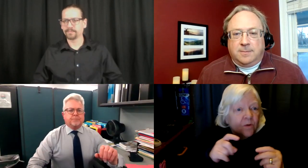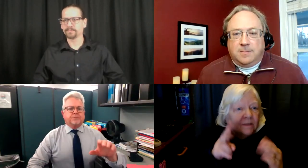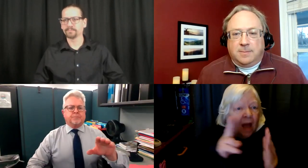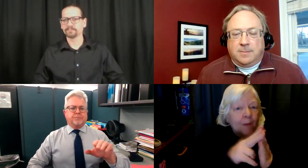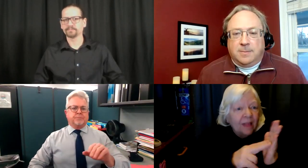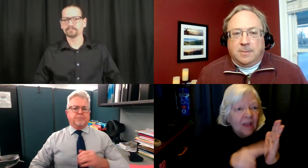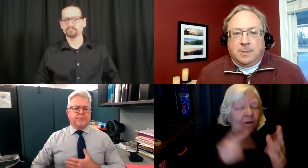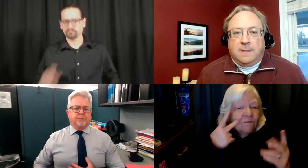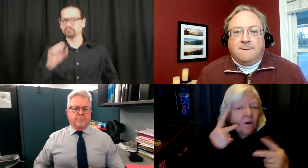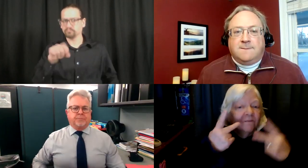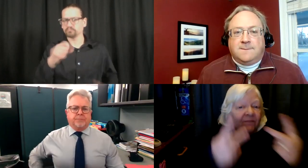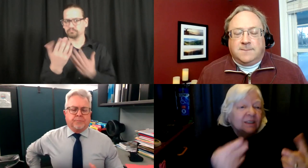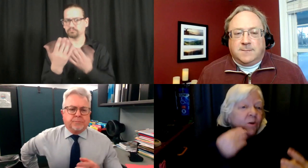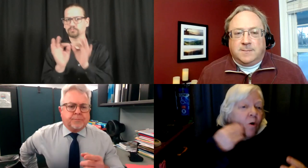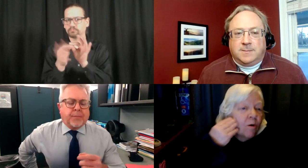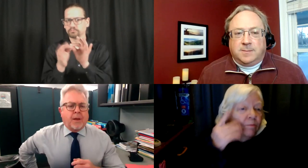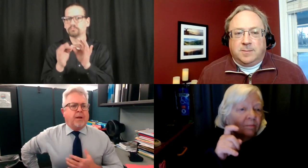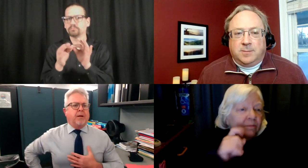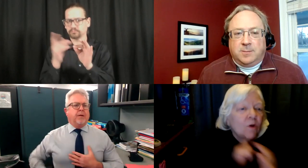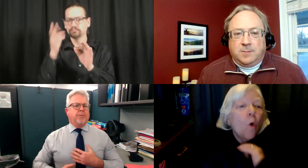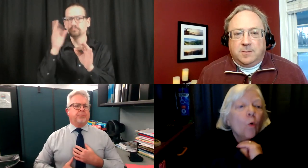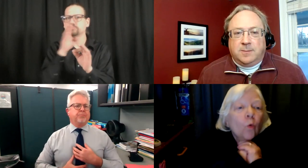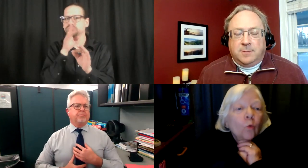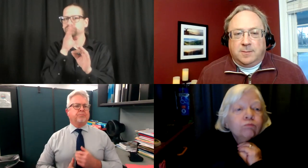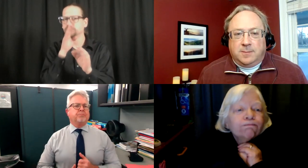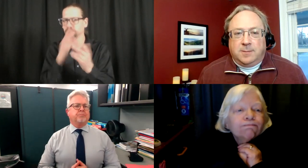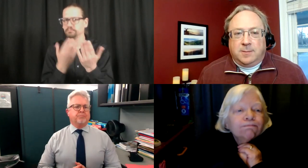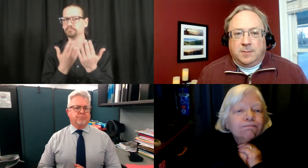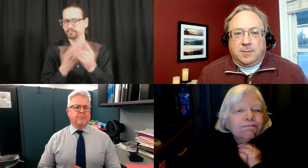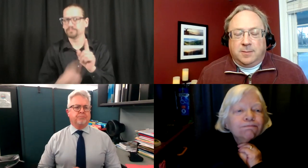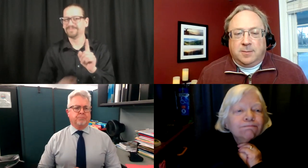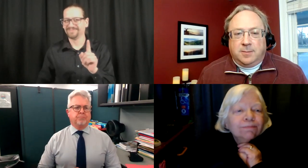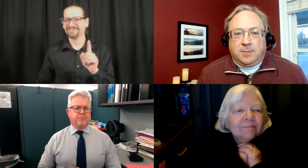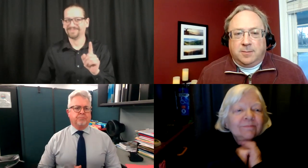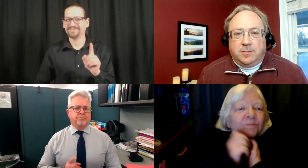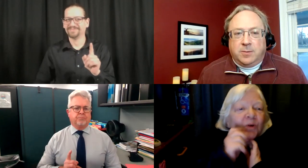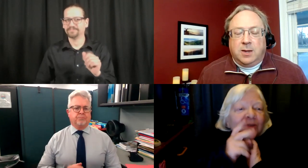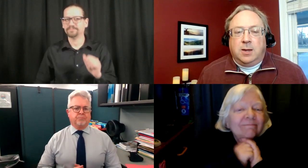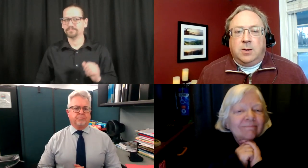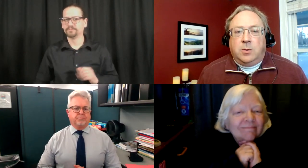your home? I mean, is there a place, you know, for them to come and visit my home?